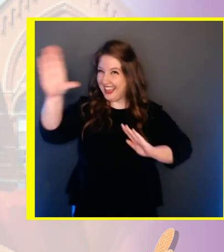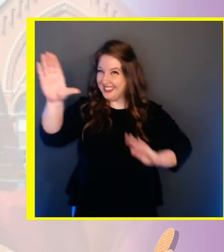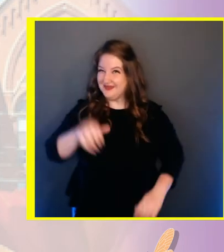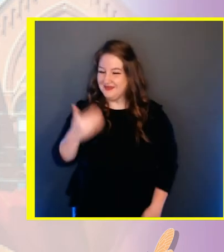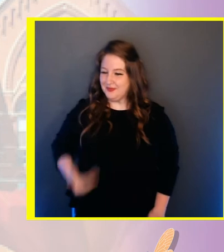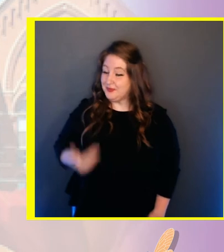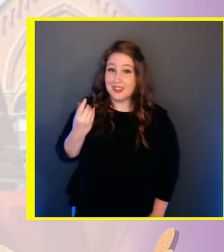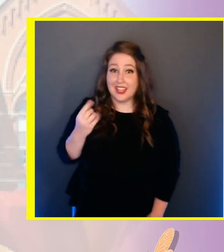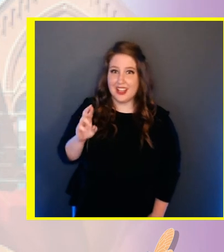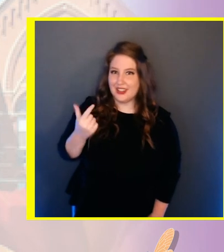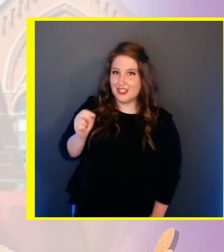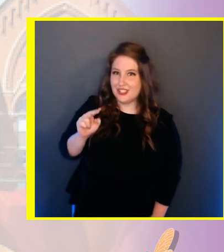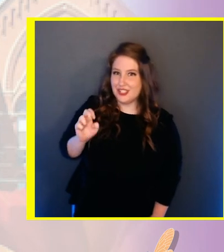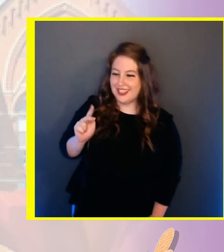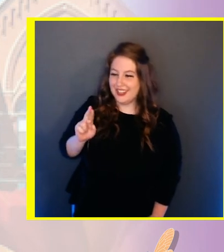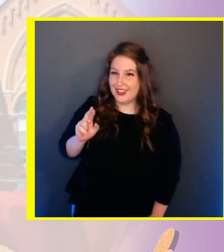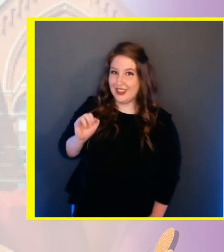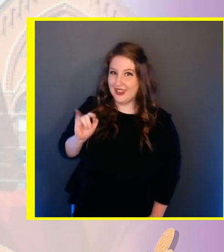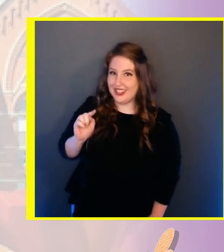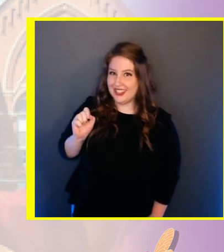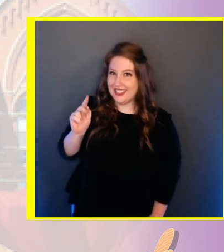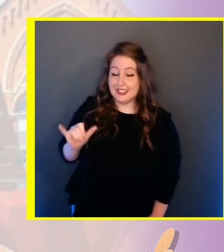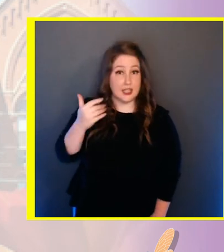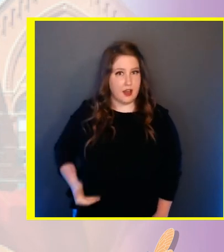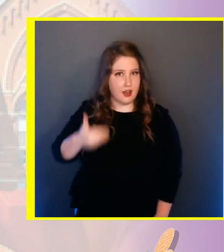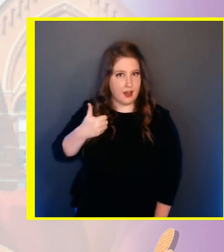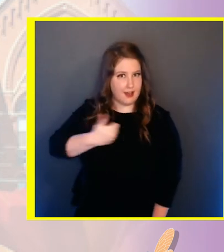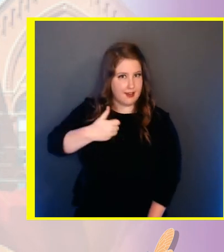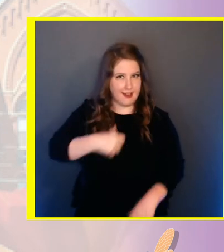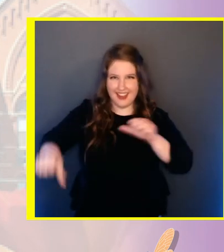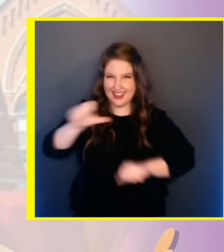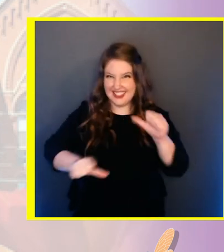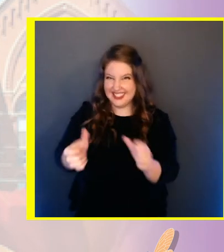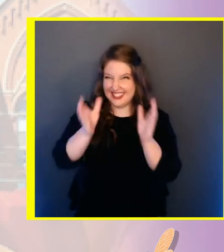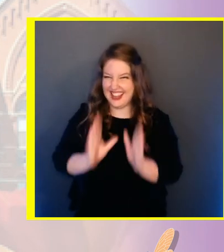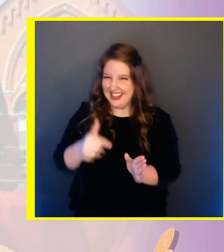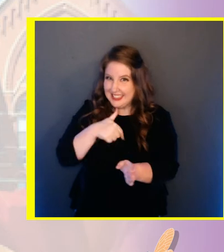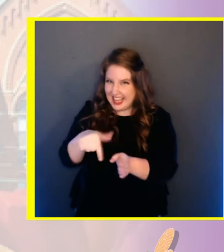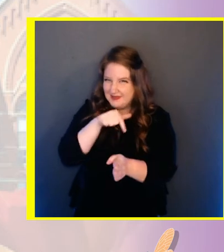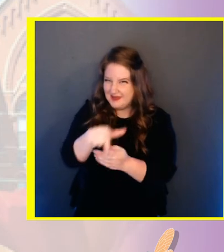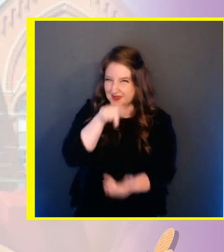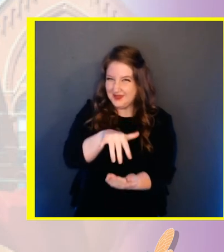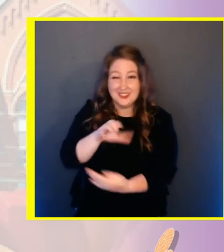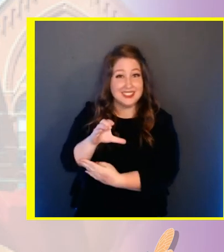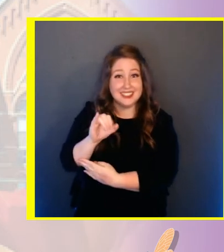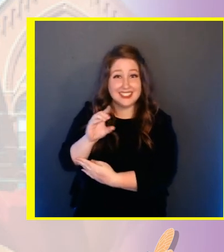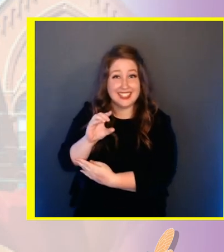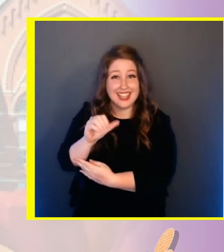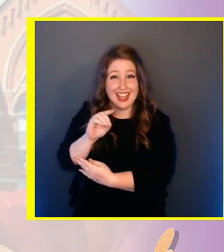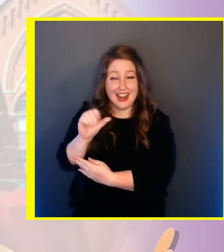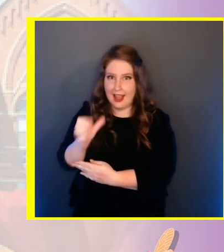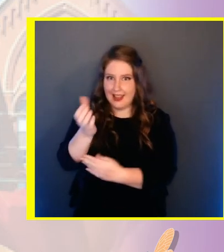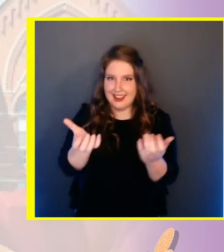Hi, I'm Dr. Gene Kritsky and I'm a scientist who studies cicadas. I'm going to tell you about